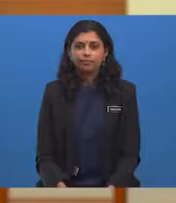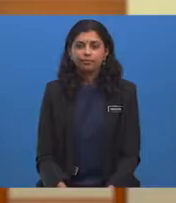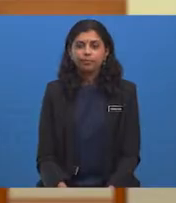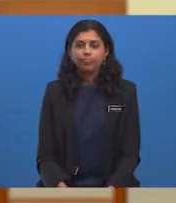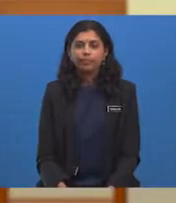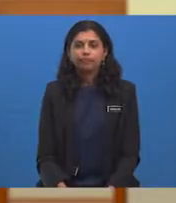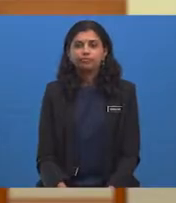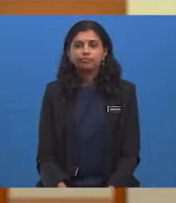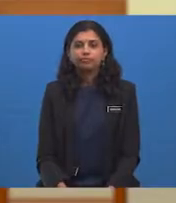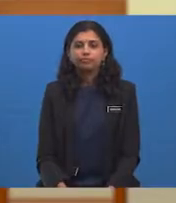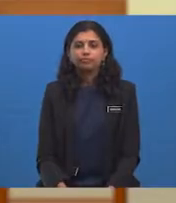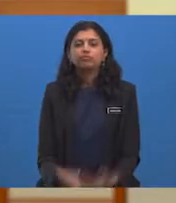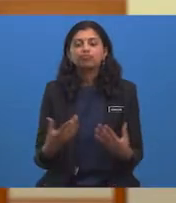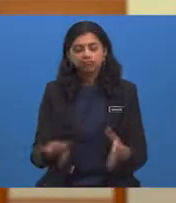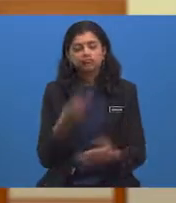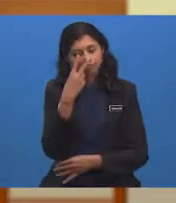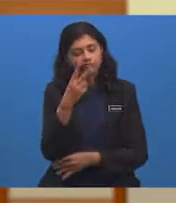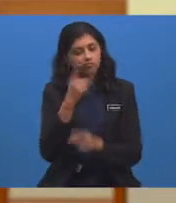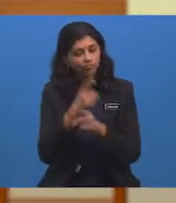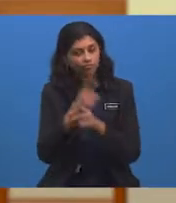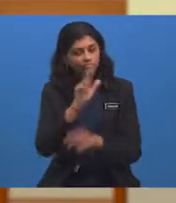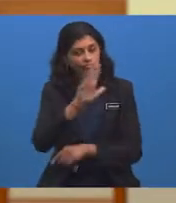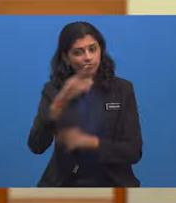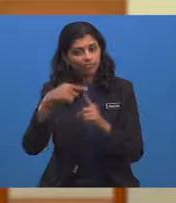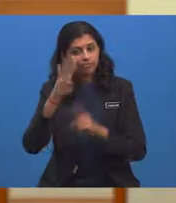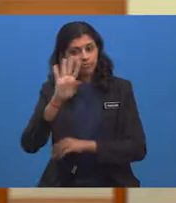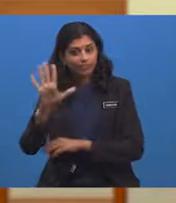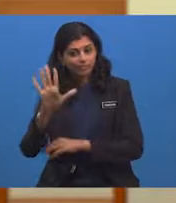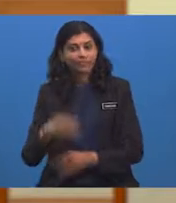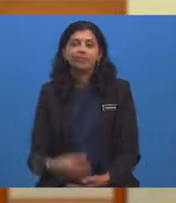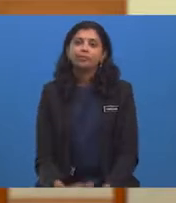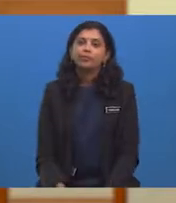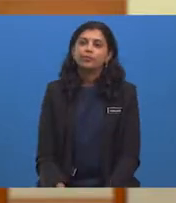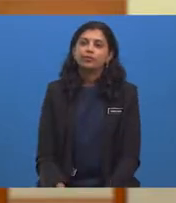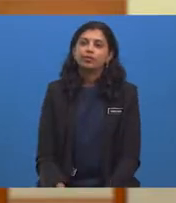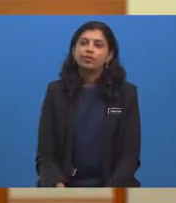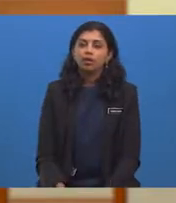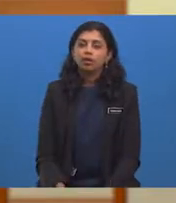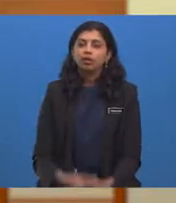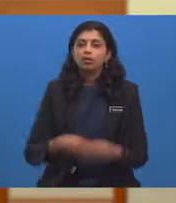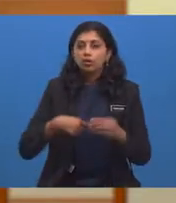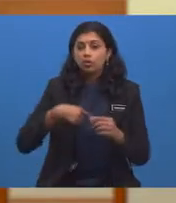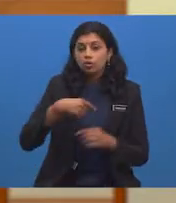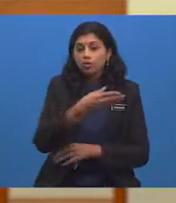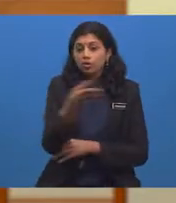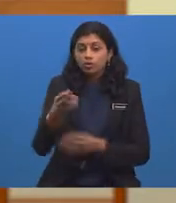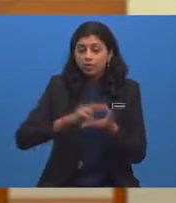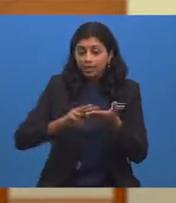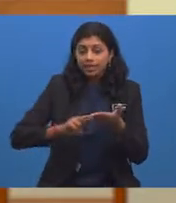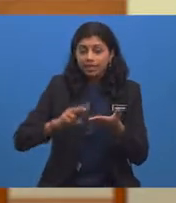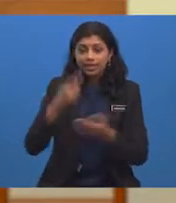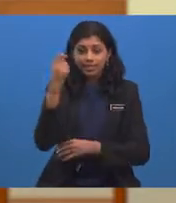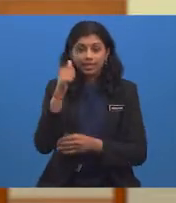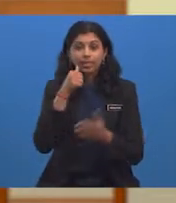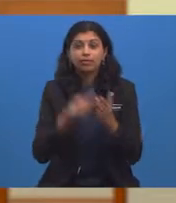I've checked When you're reading the postcard from Sarah You can find that